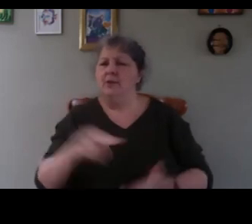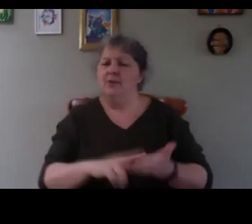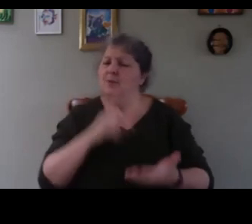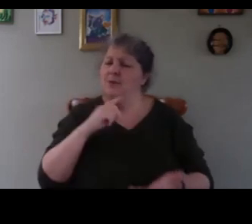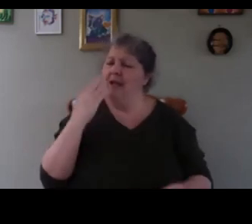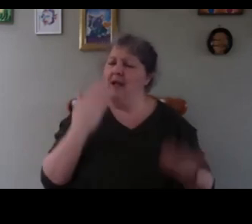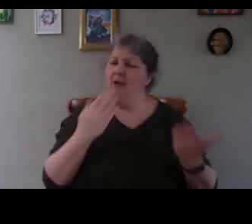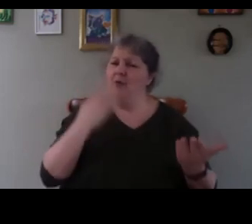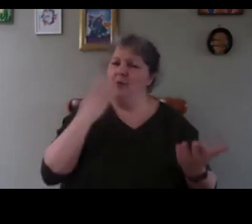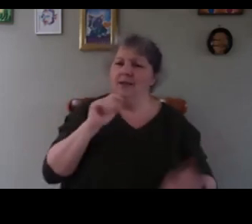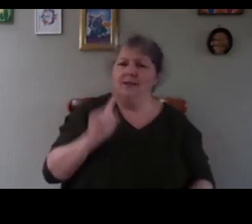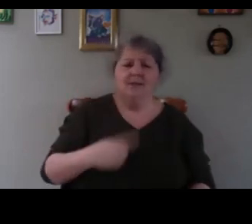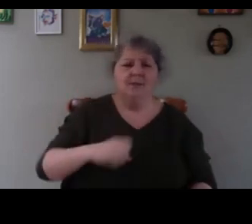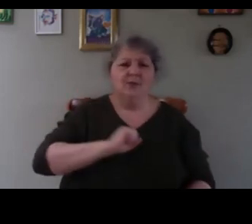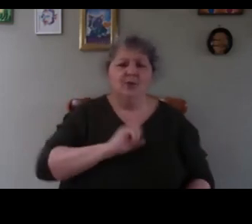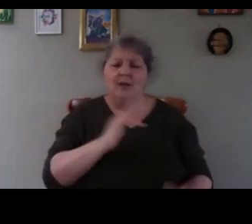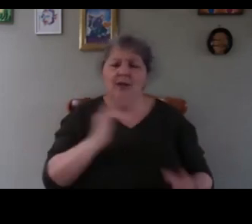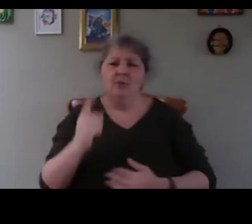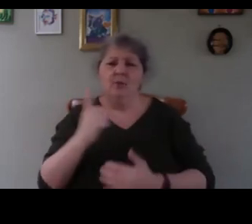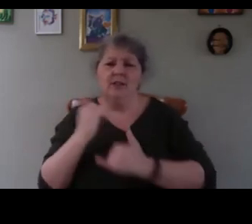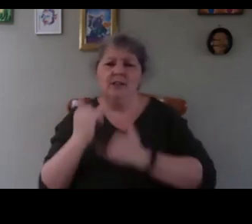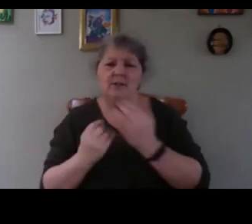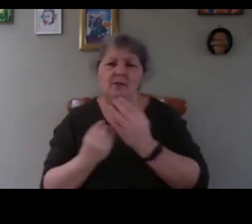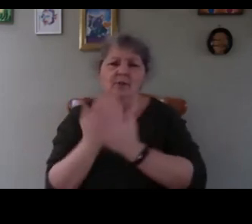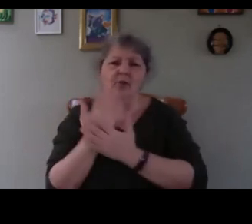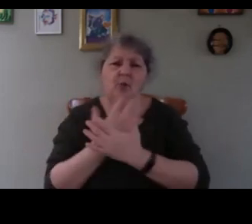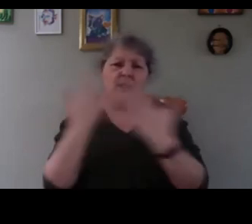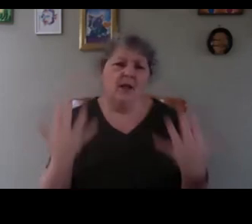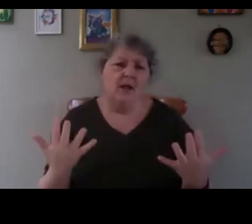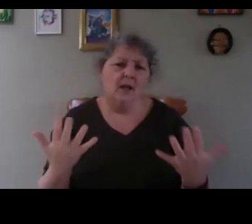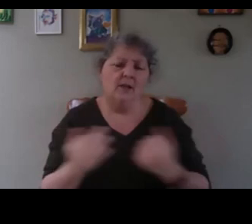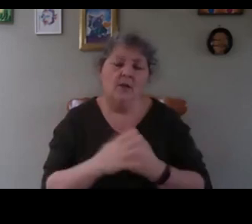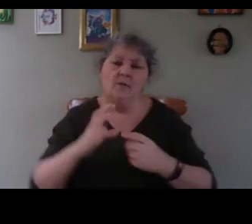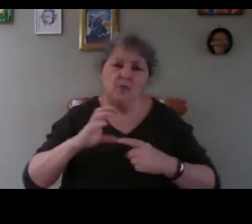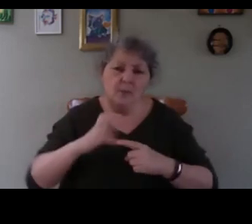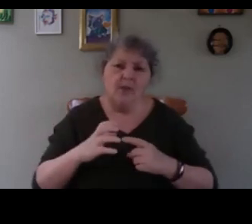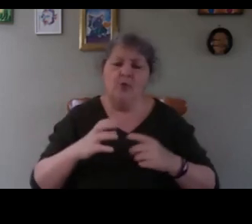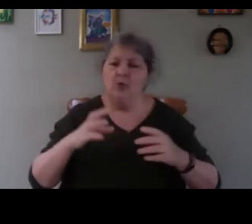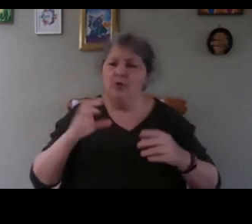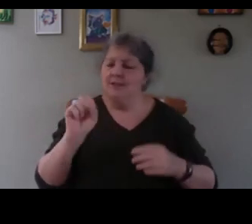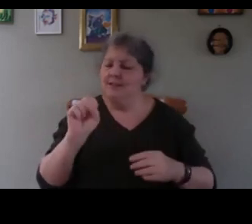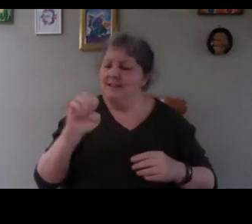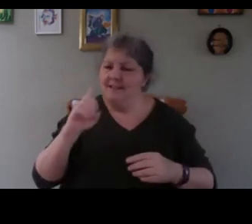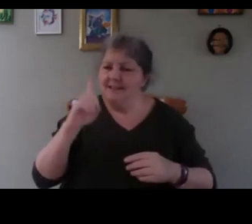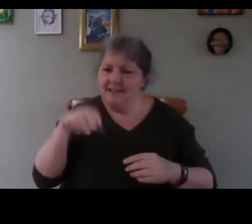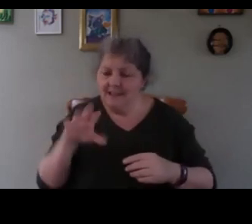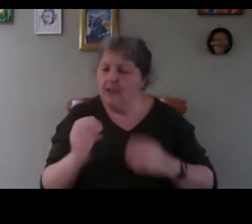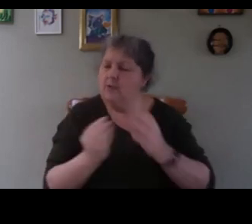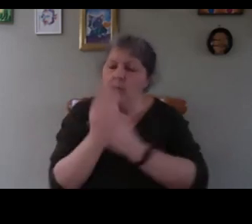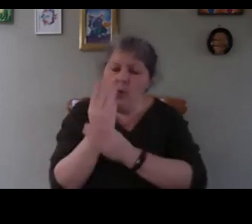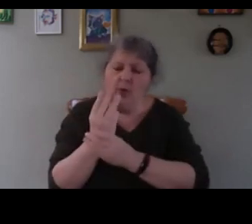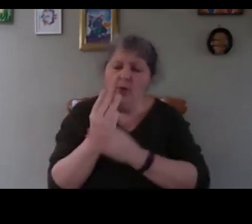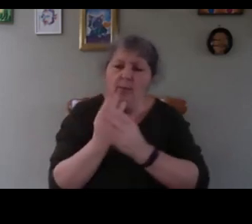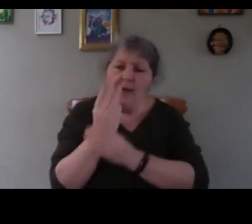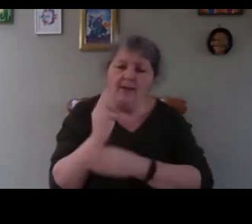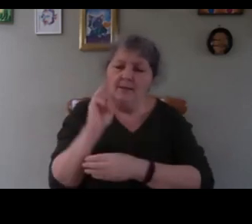after one year of growing a lot of tomatoes seedlings pots plants whatever it's